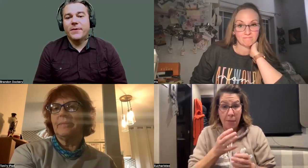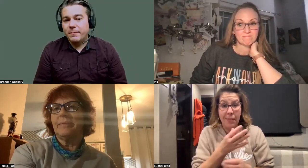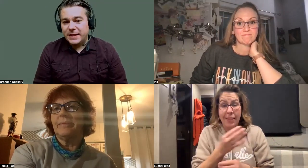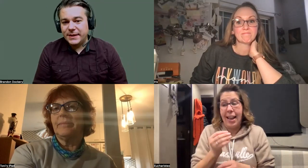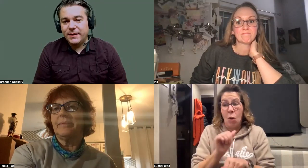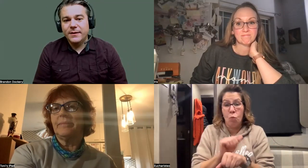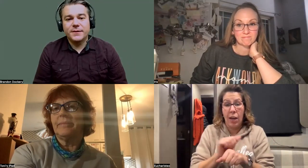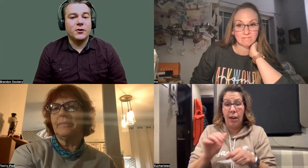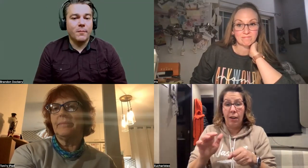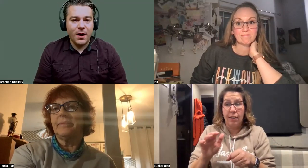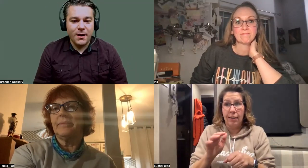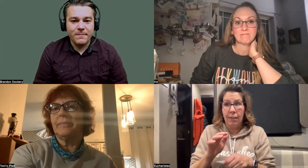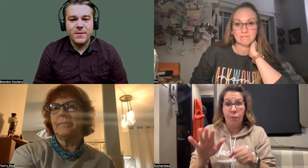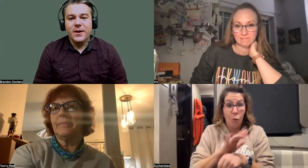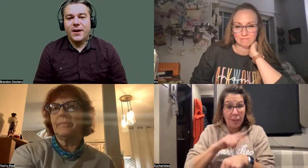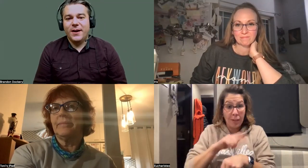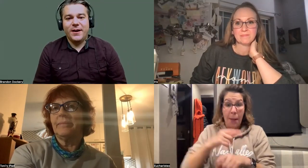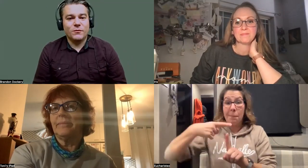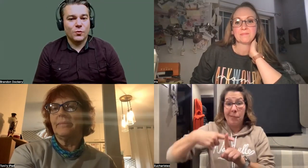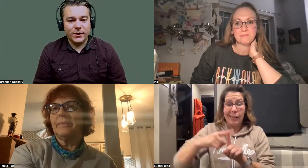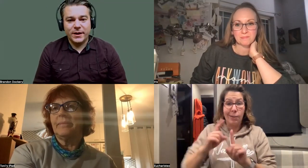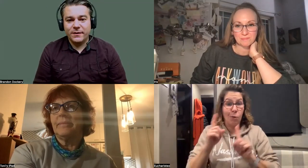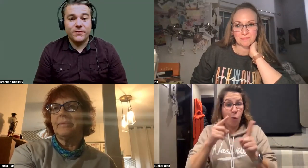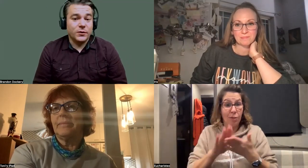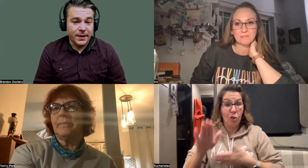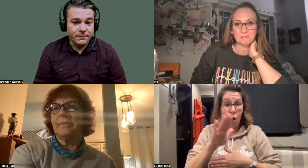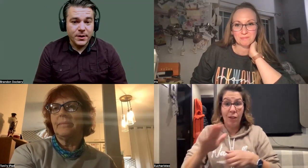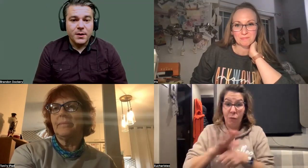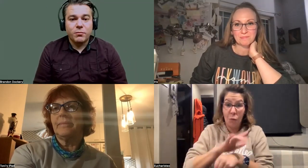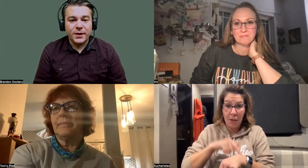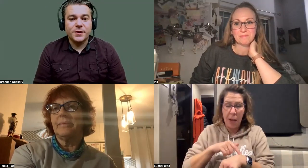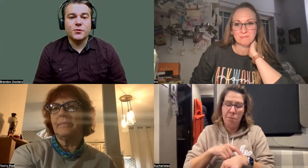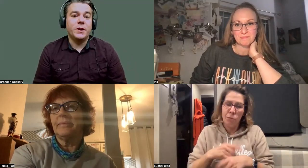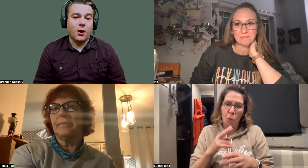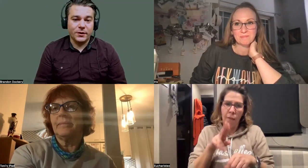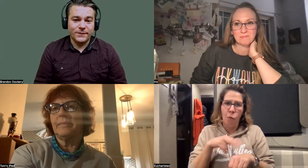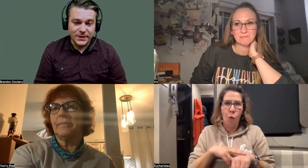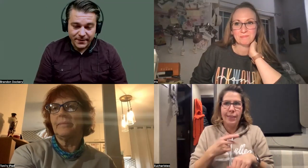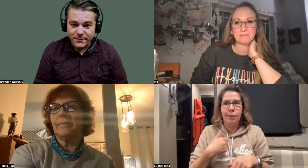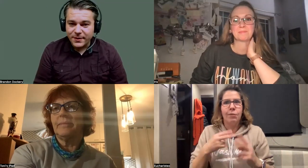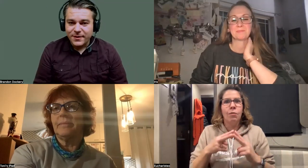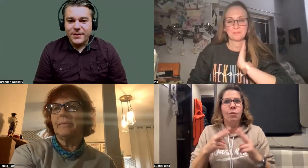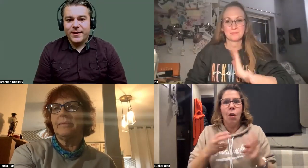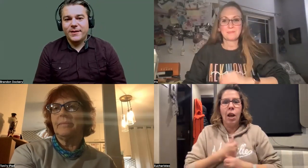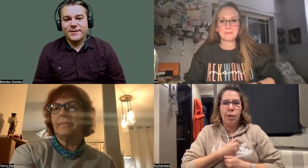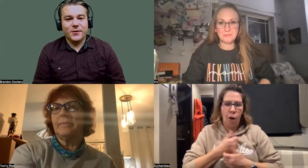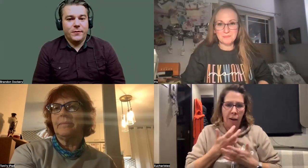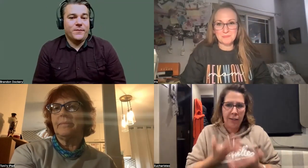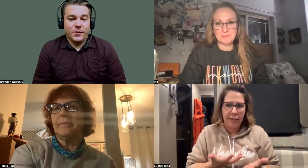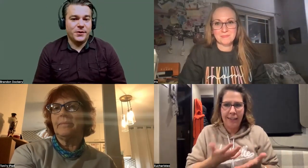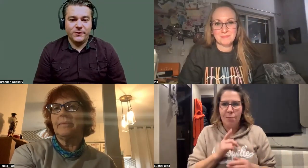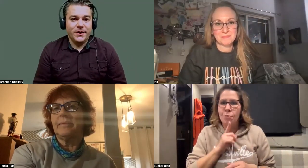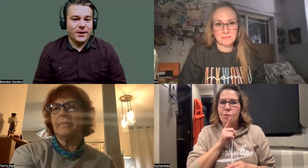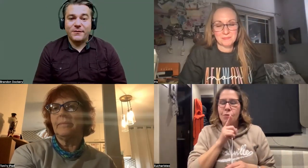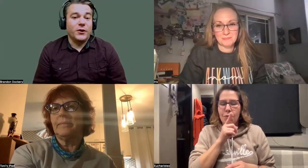very busy, single mom. I was working full time. Plus, I was going to college full time. And so,